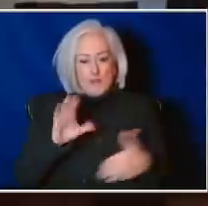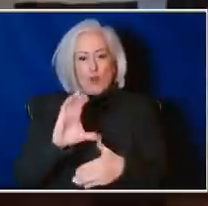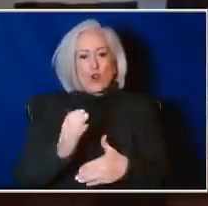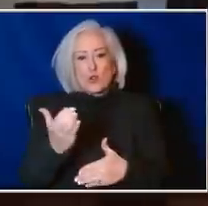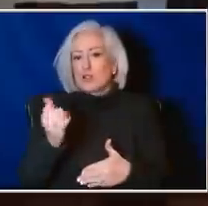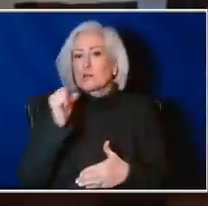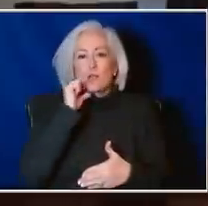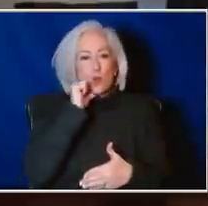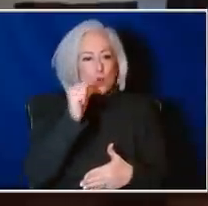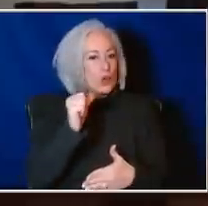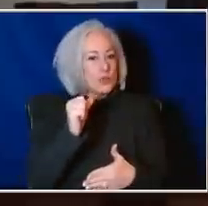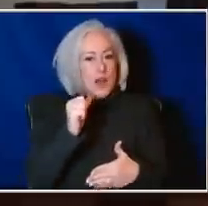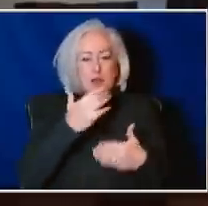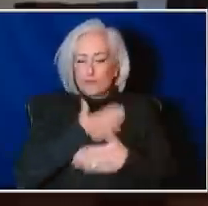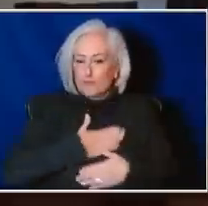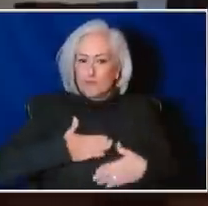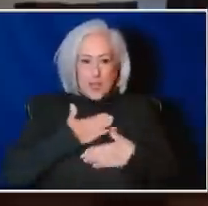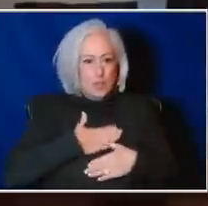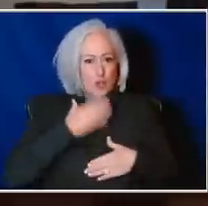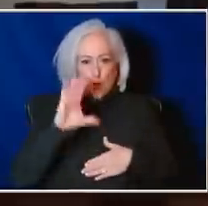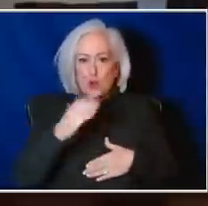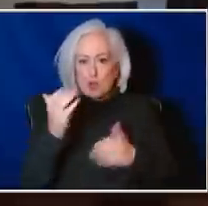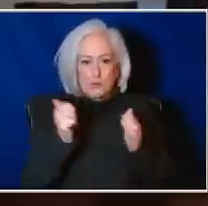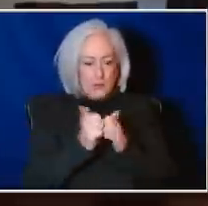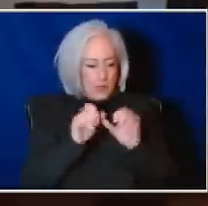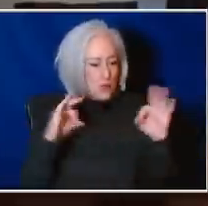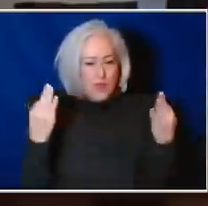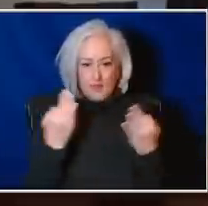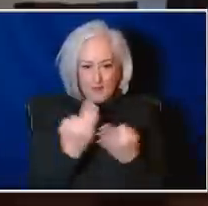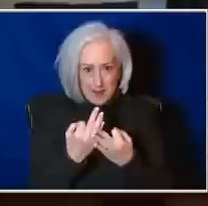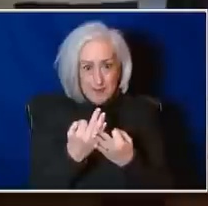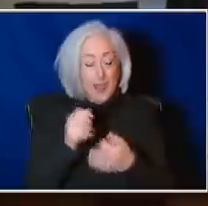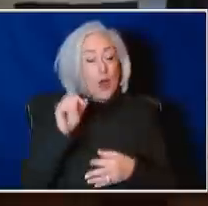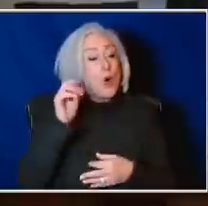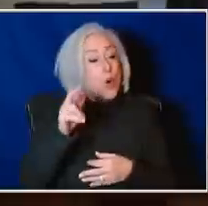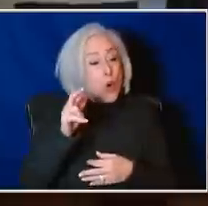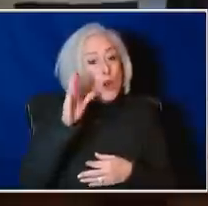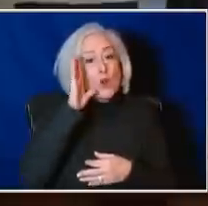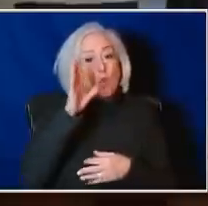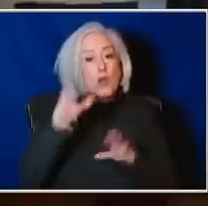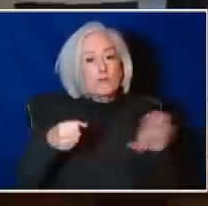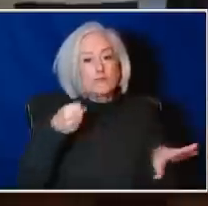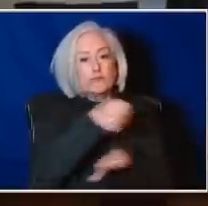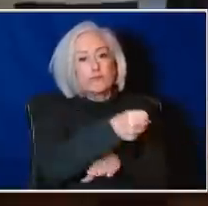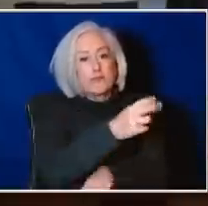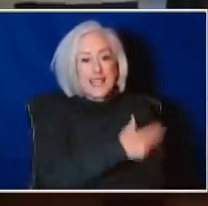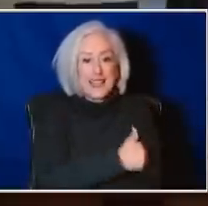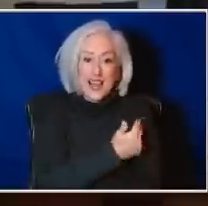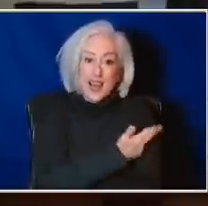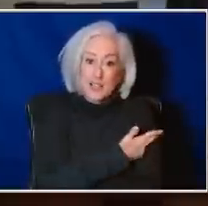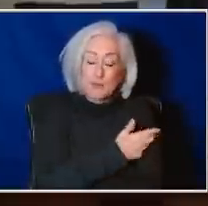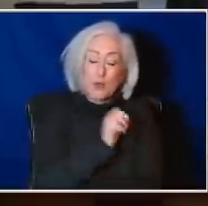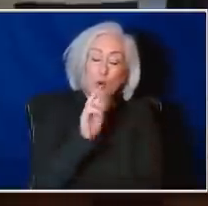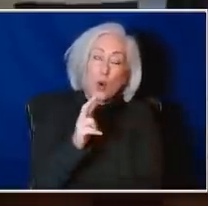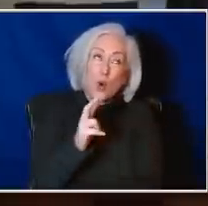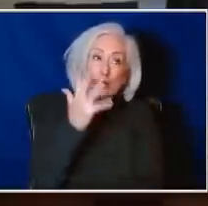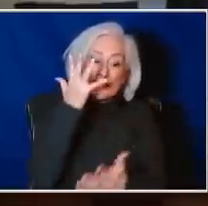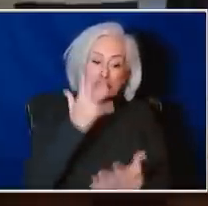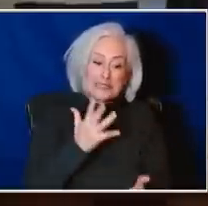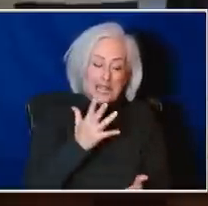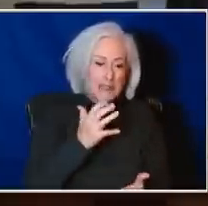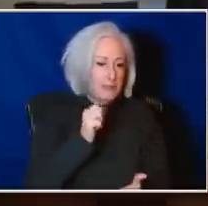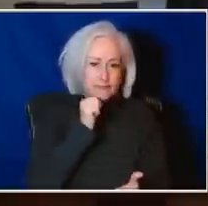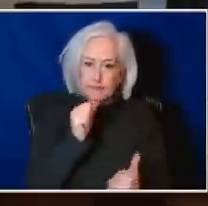not going to be able to enjoy Christmas with their family or are going to end up in the hospital or, God forbid, not with